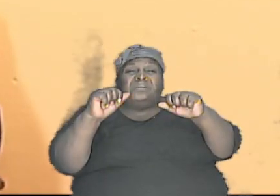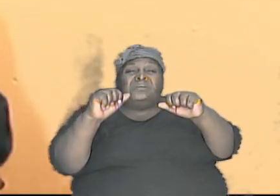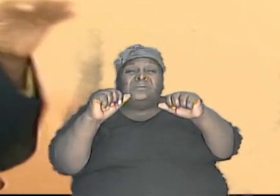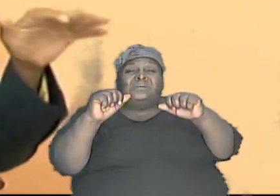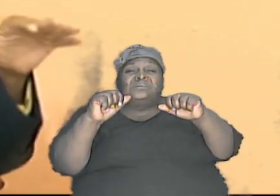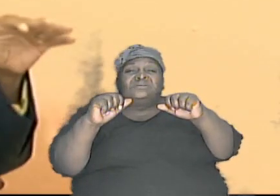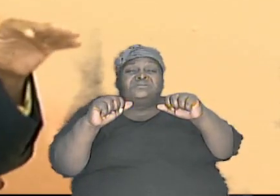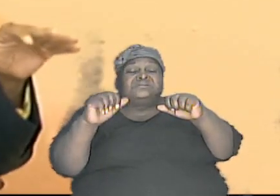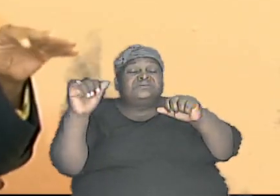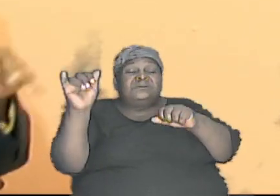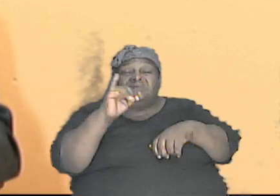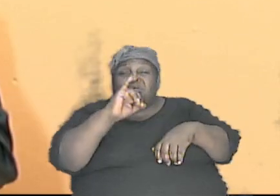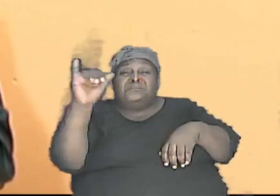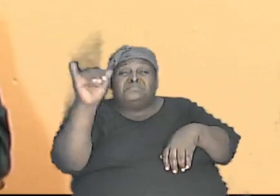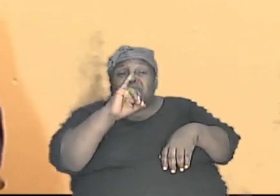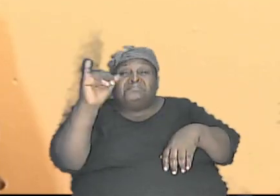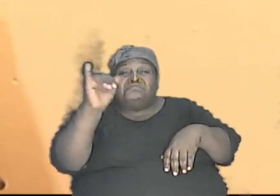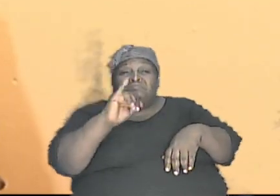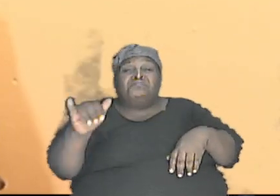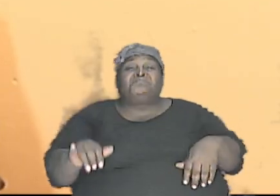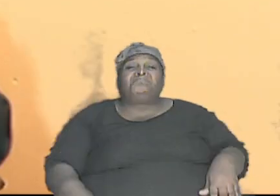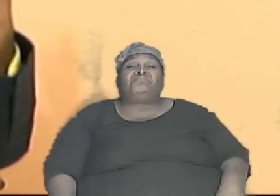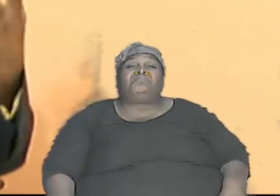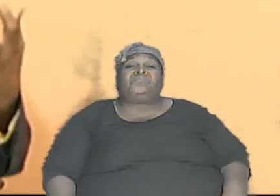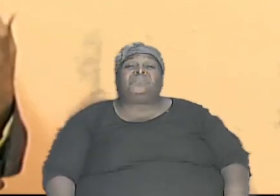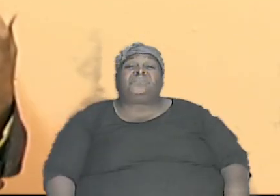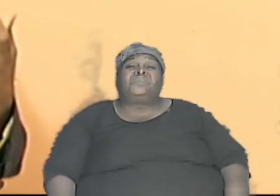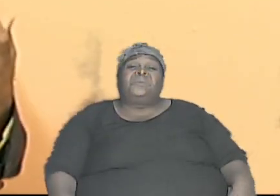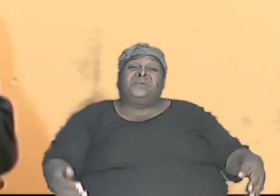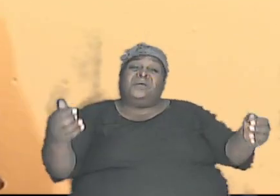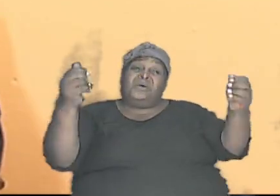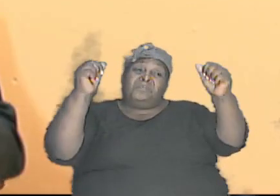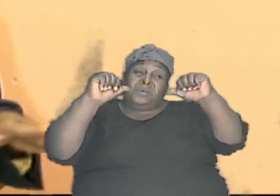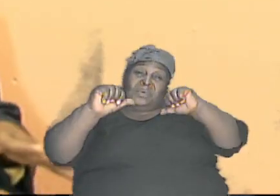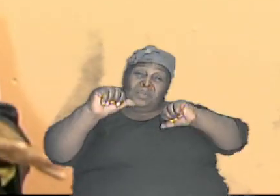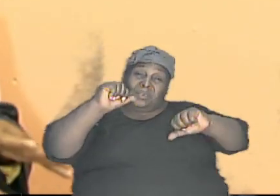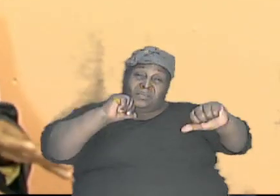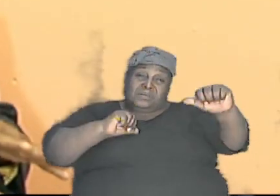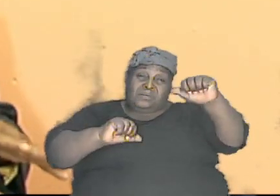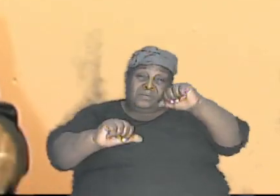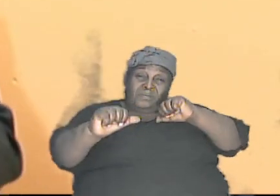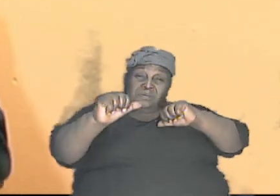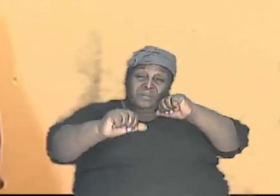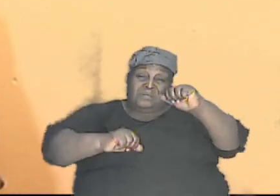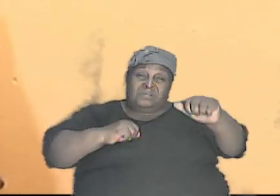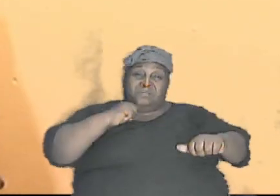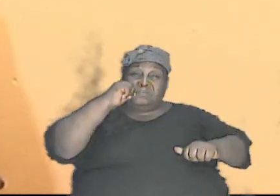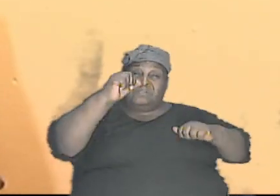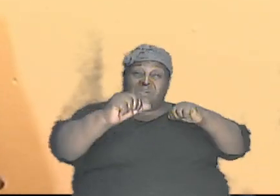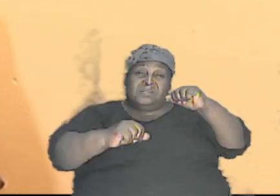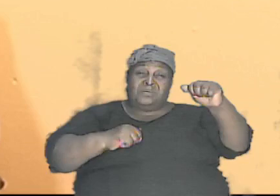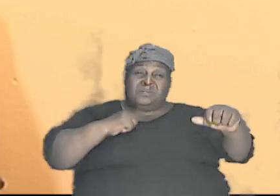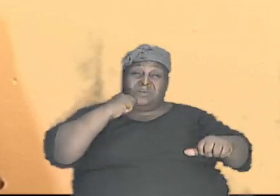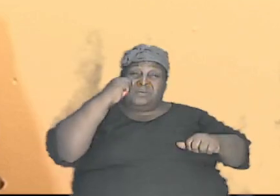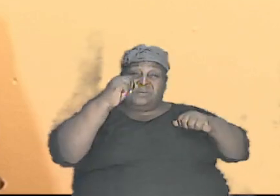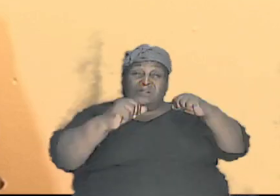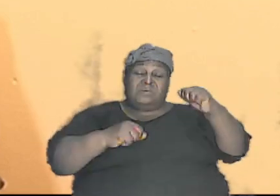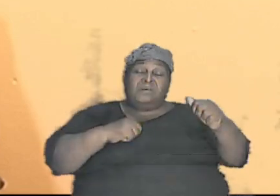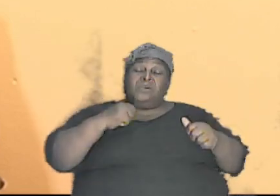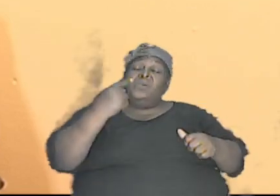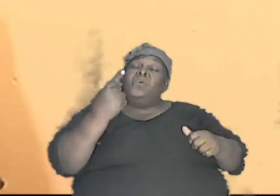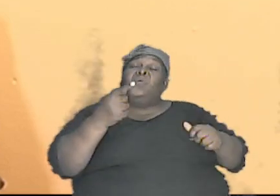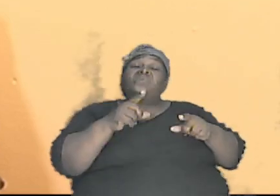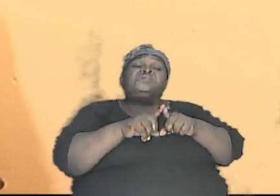same the abilities same the only difference